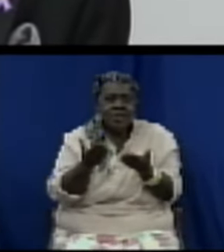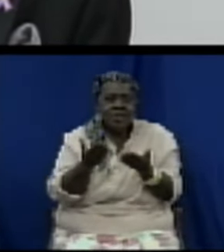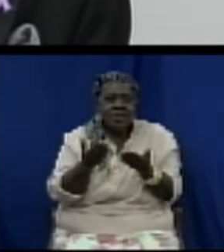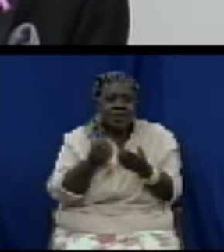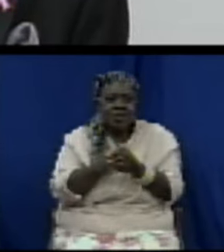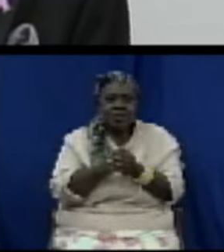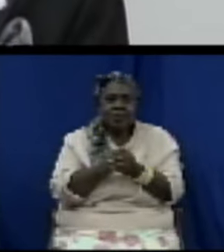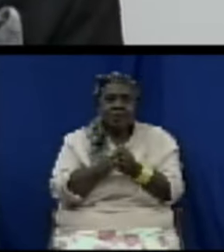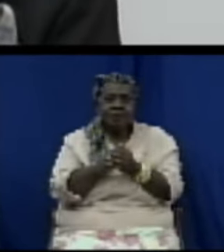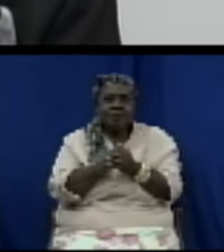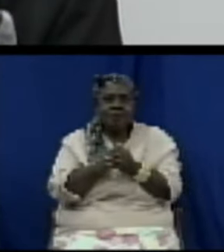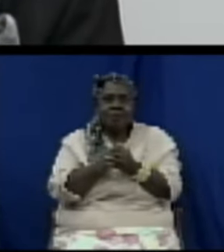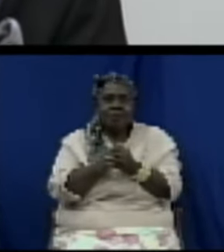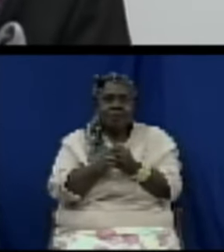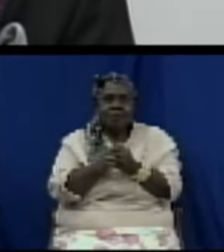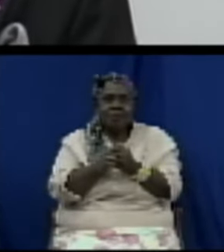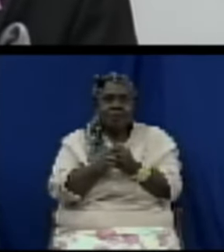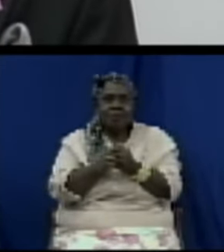right